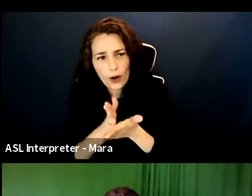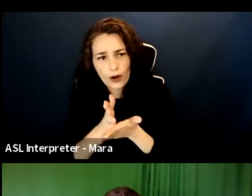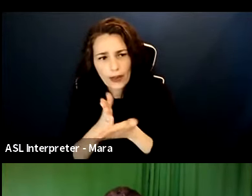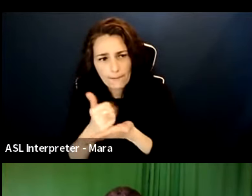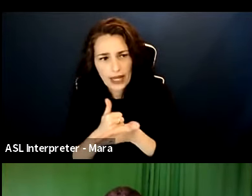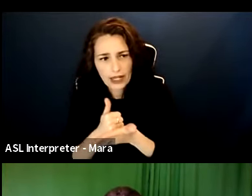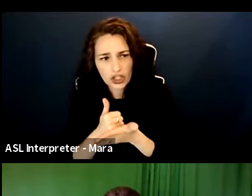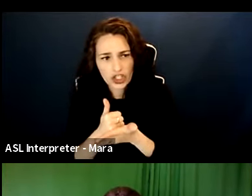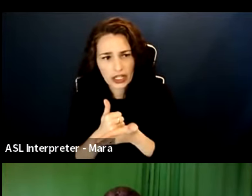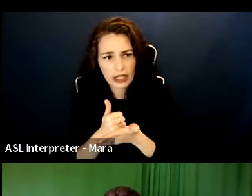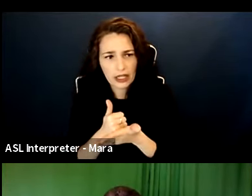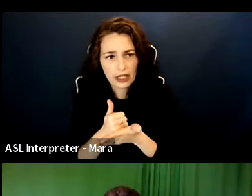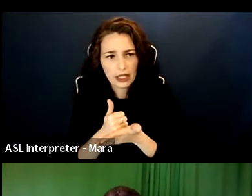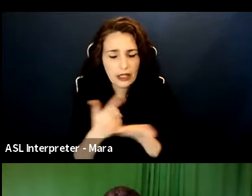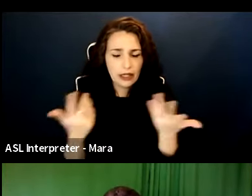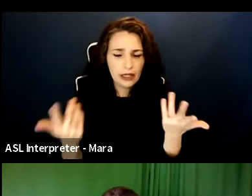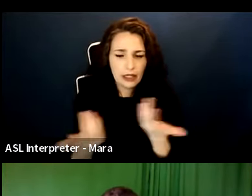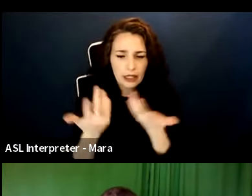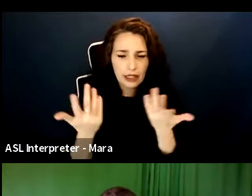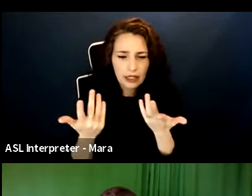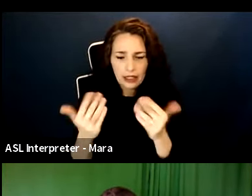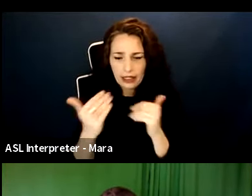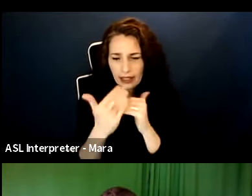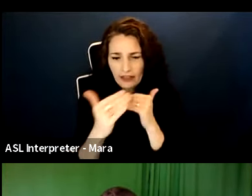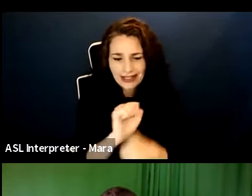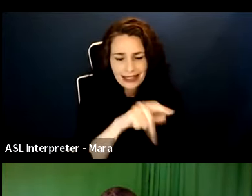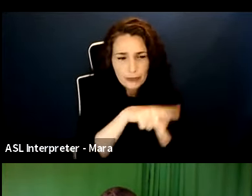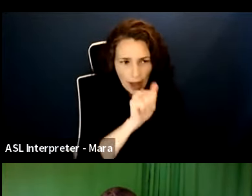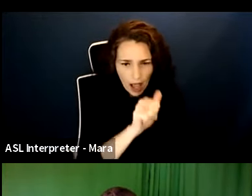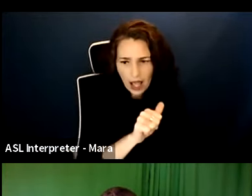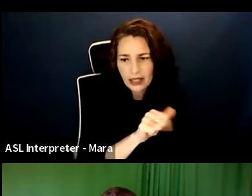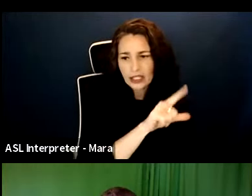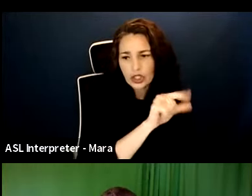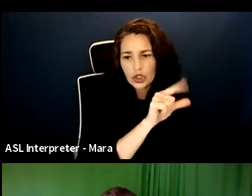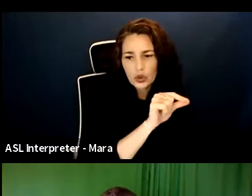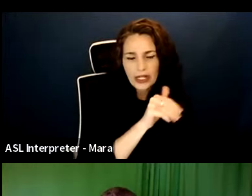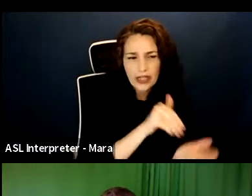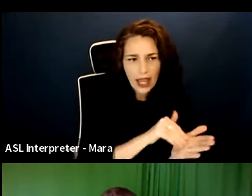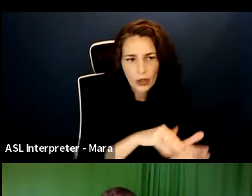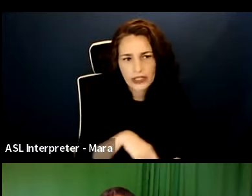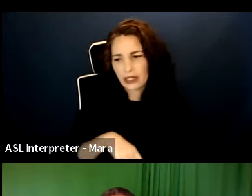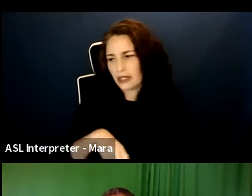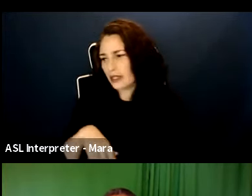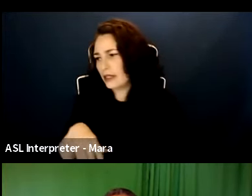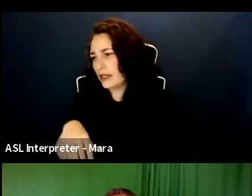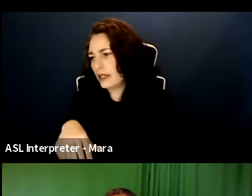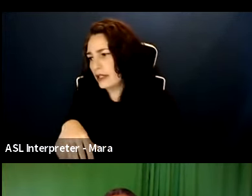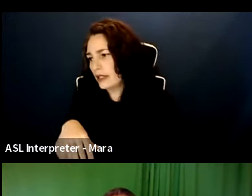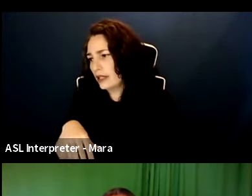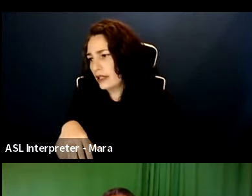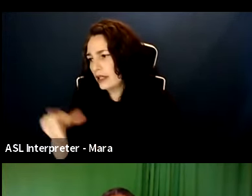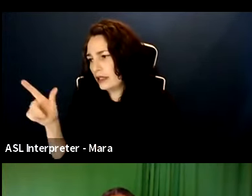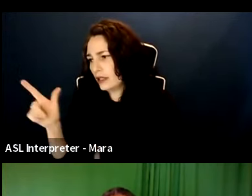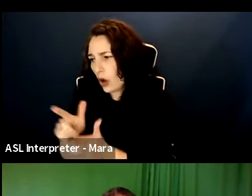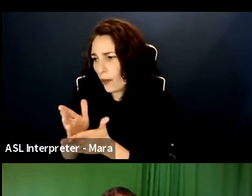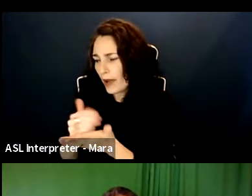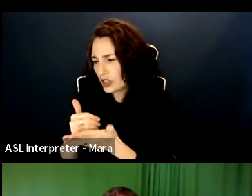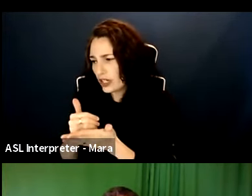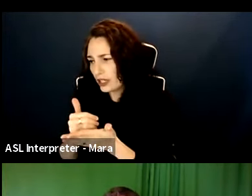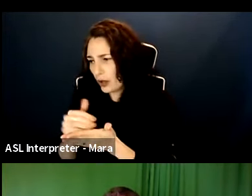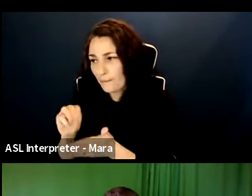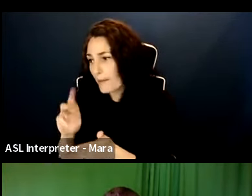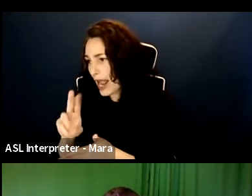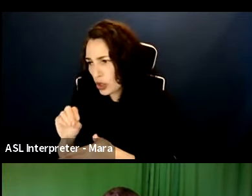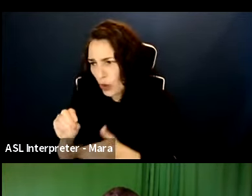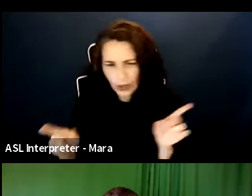micro is under $20,000. So let's say you have $15,000 and you're not sure, do I want to use micro or do I want to use SPA? Or you could make a student film